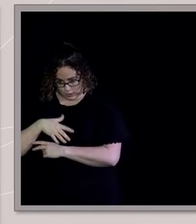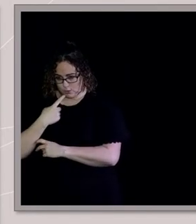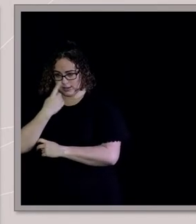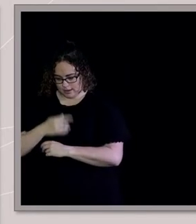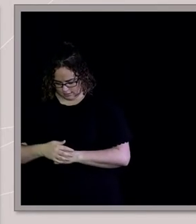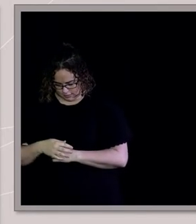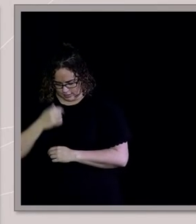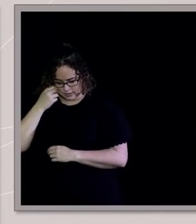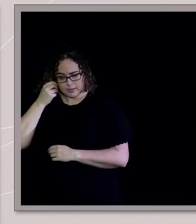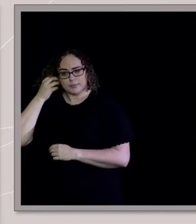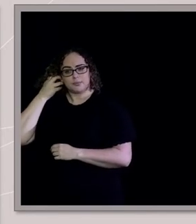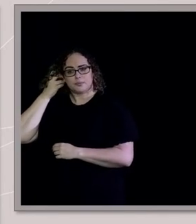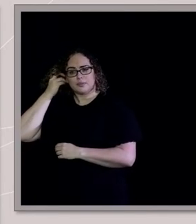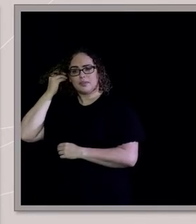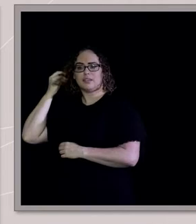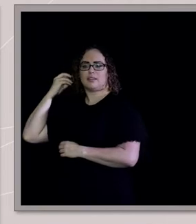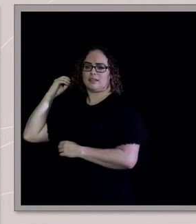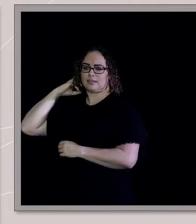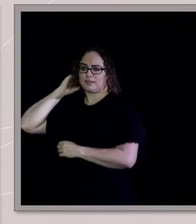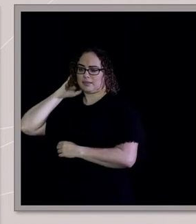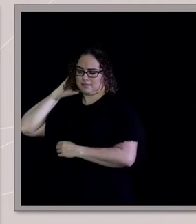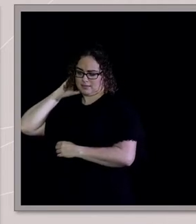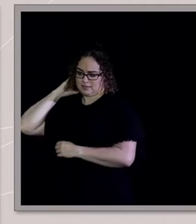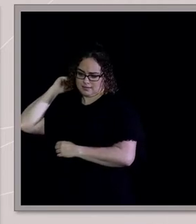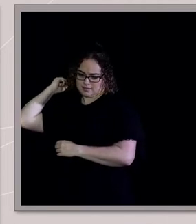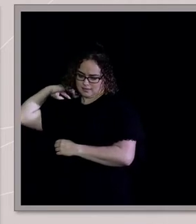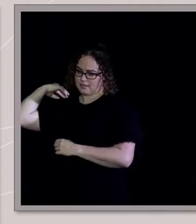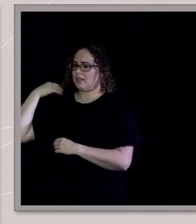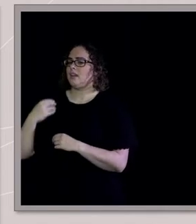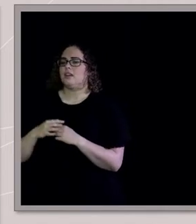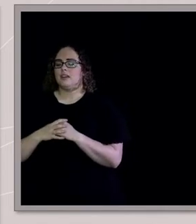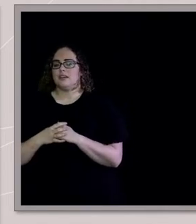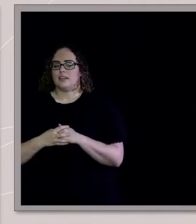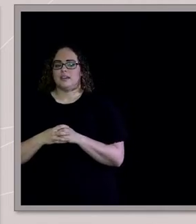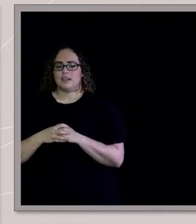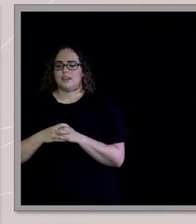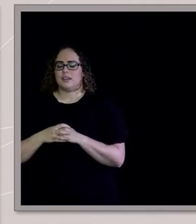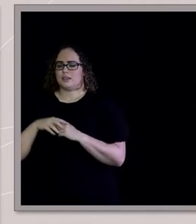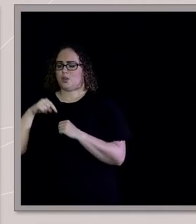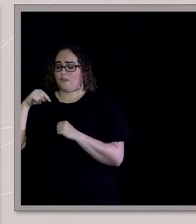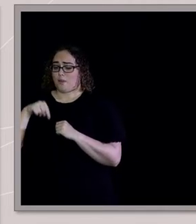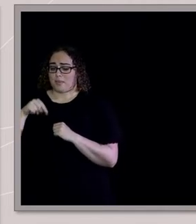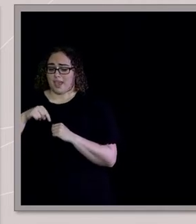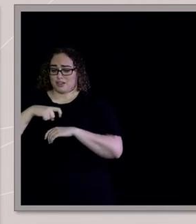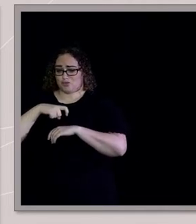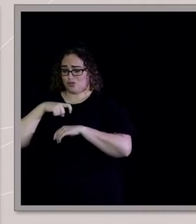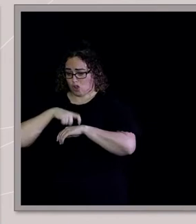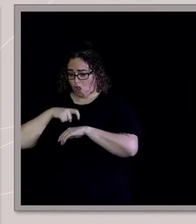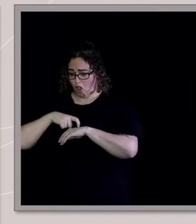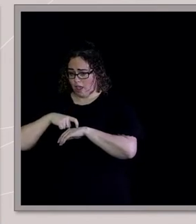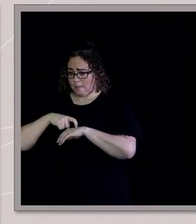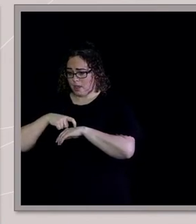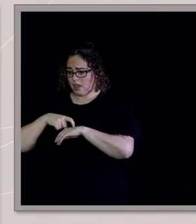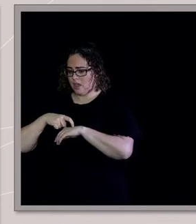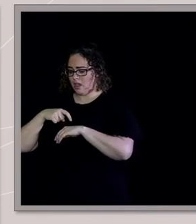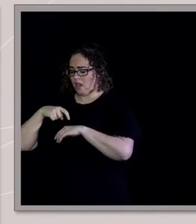No, no, all good. Okay. And so, from that moment on, that's the moment where the doubt kicked in for me.